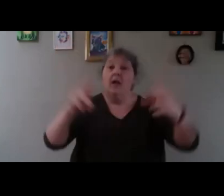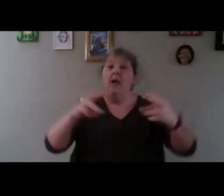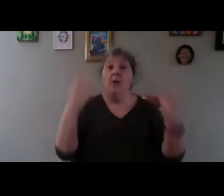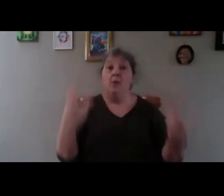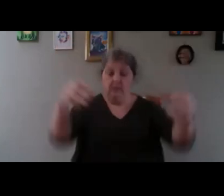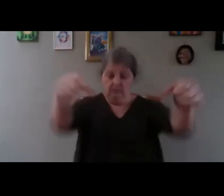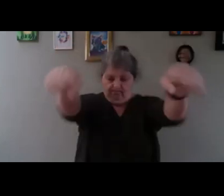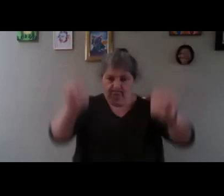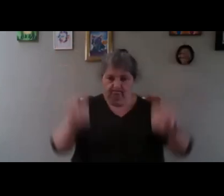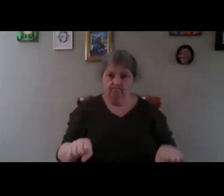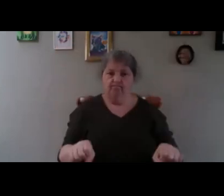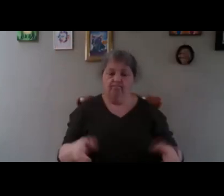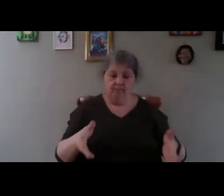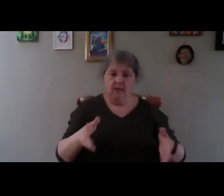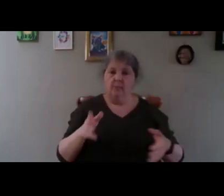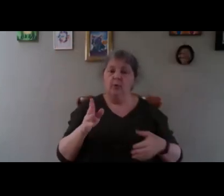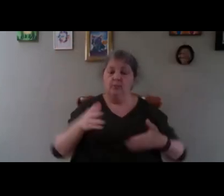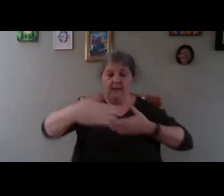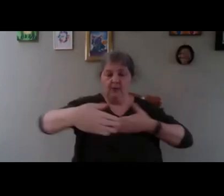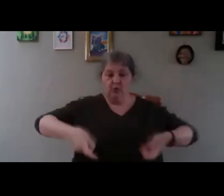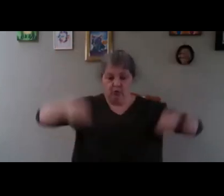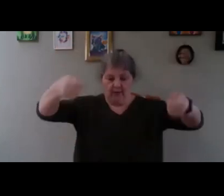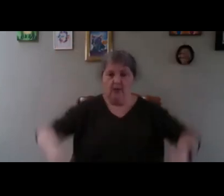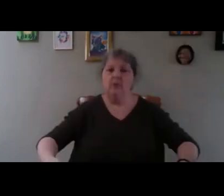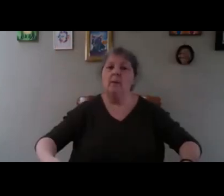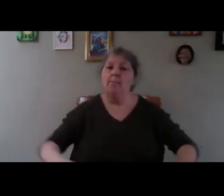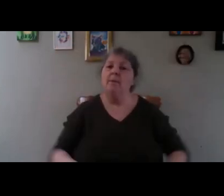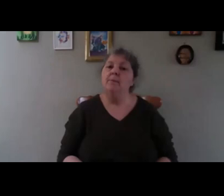propagator is the heart of the garden this way I would